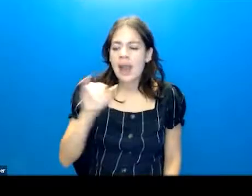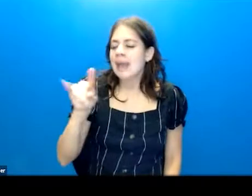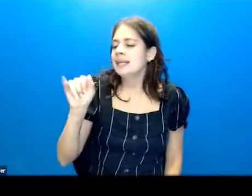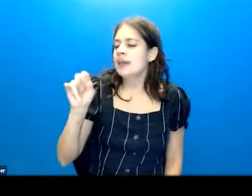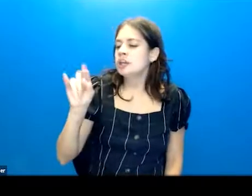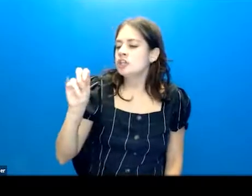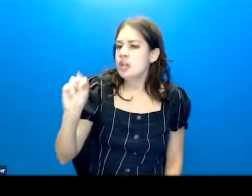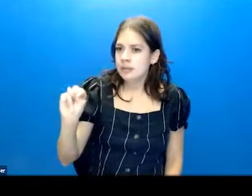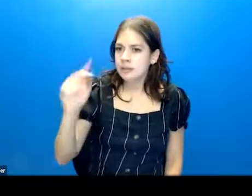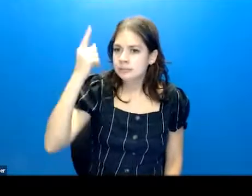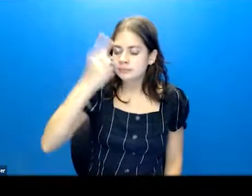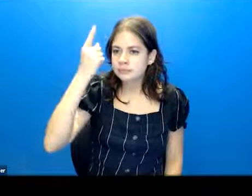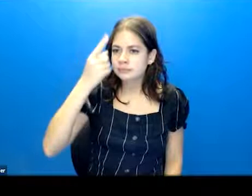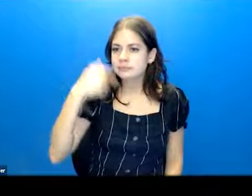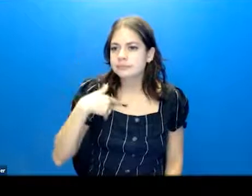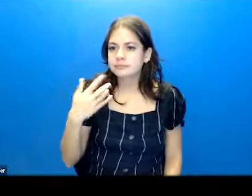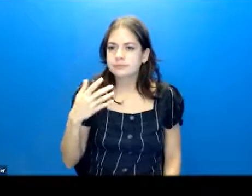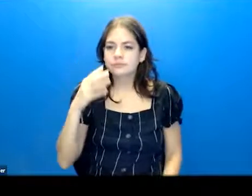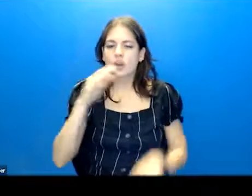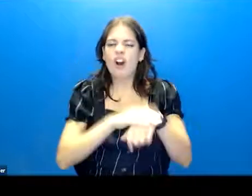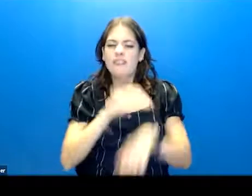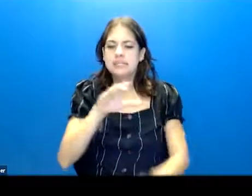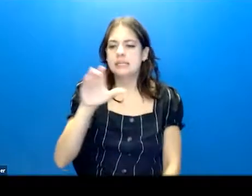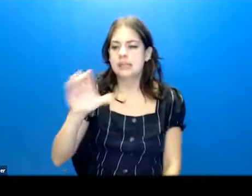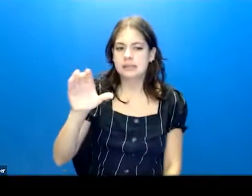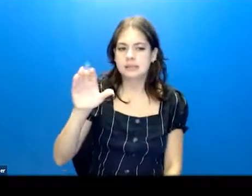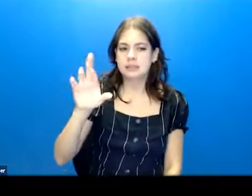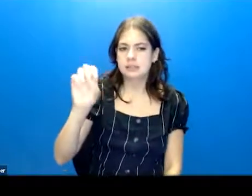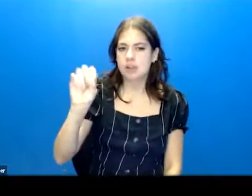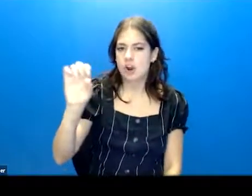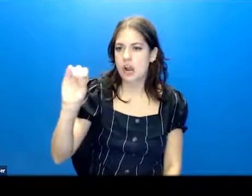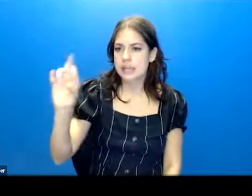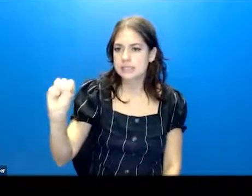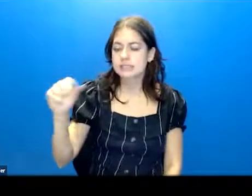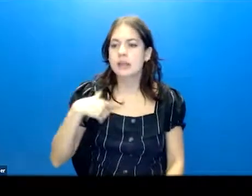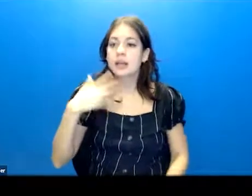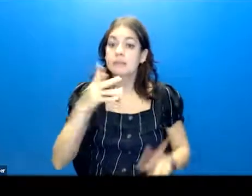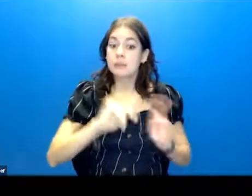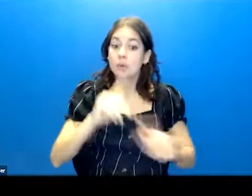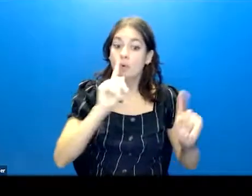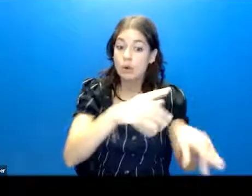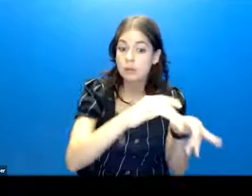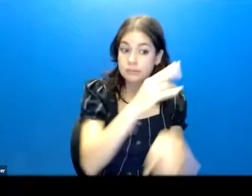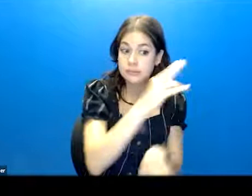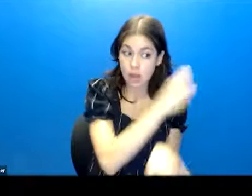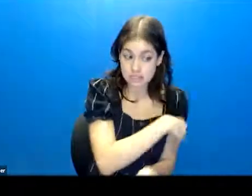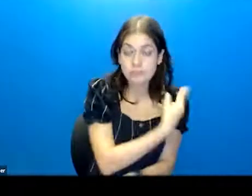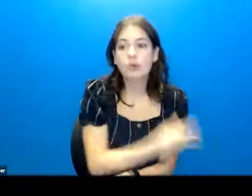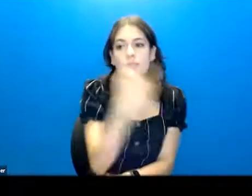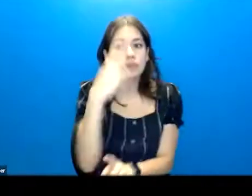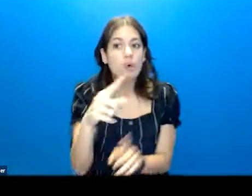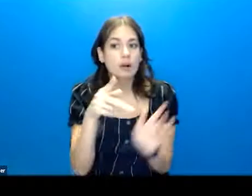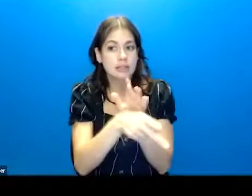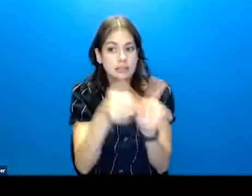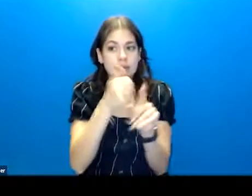on the CSSRS. And then if we have folks go to the hospital, particularly for suicide, the